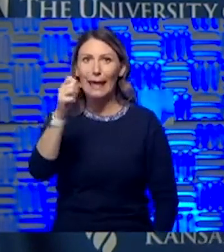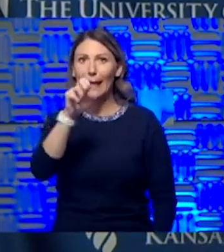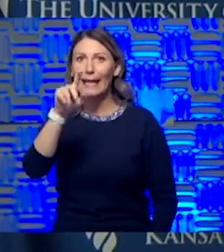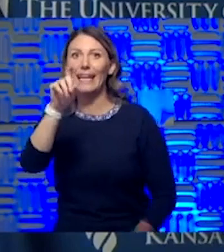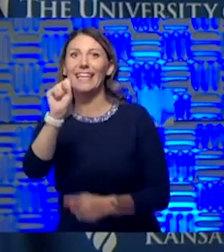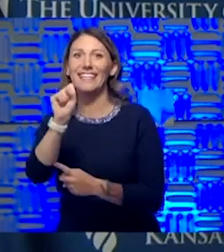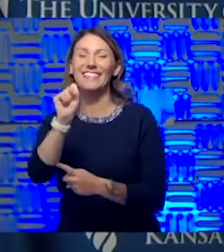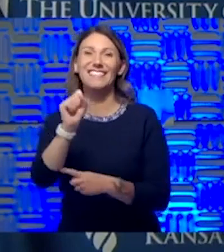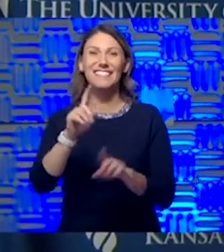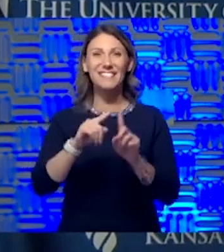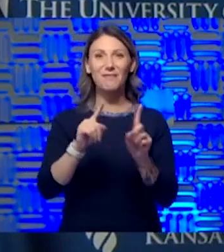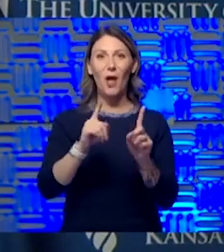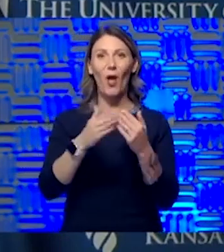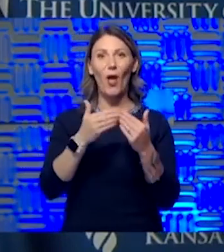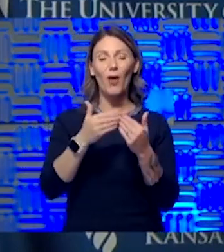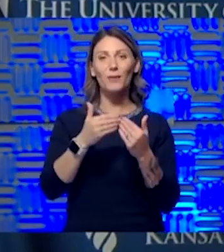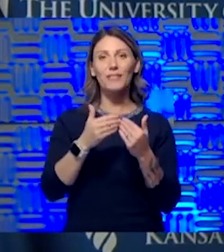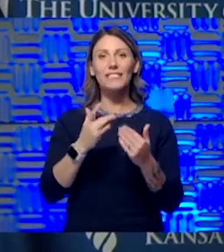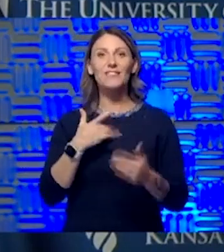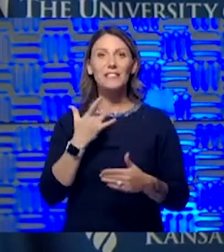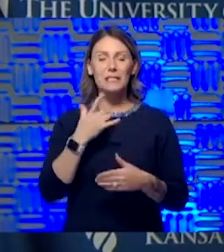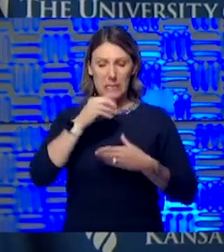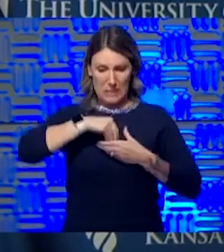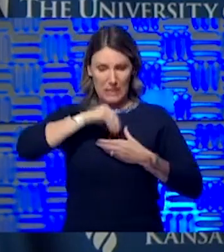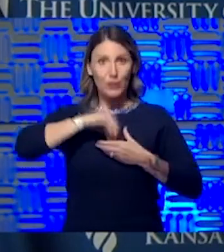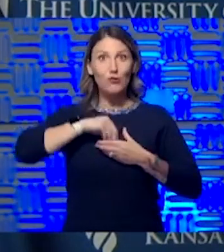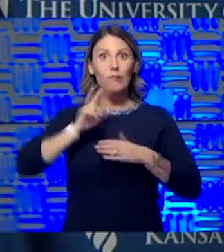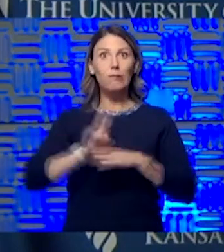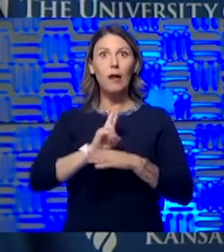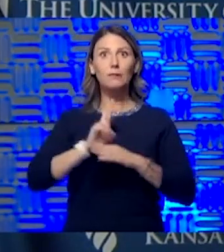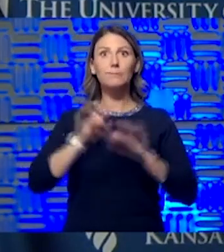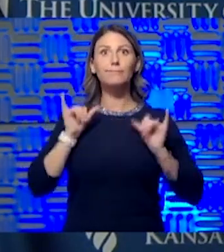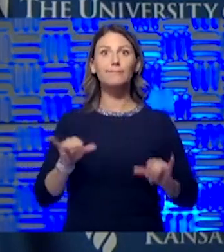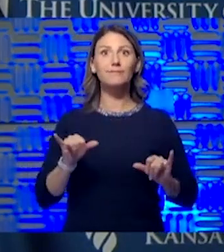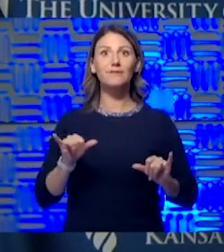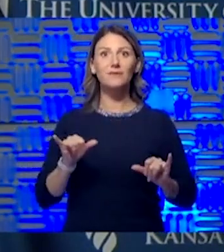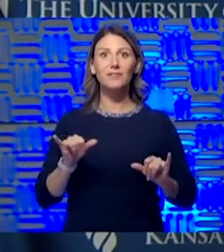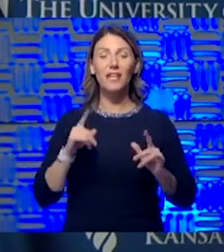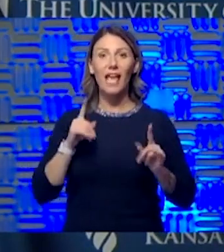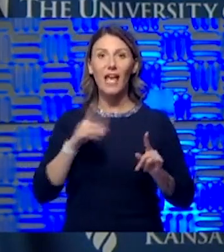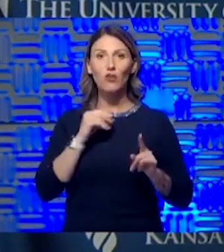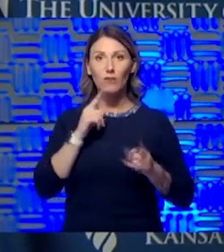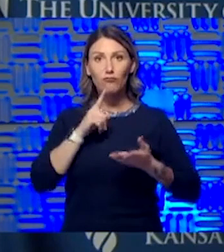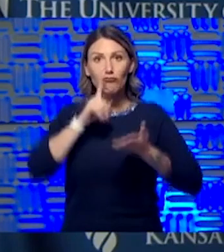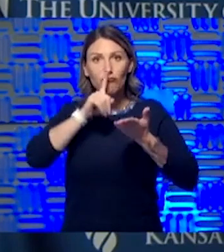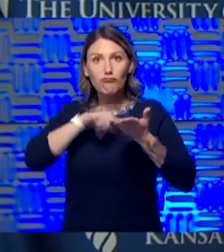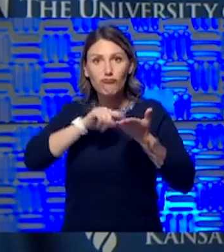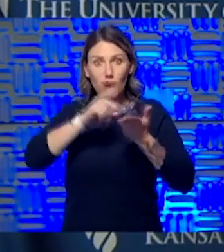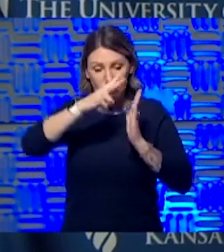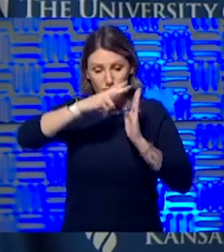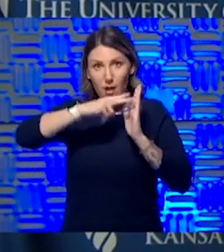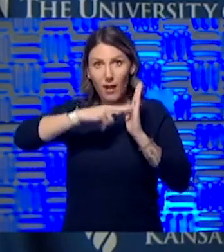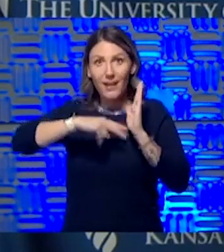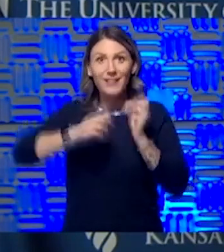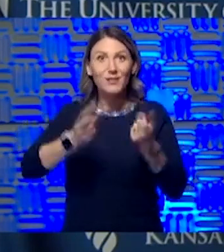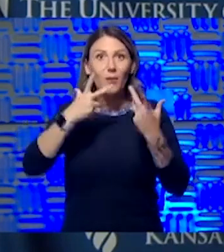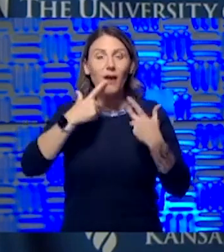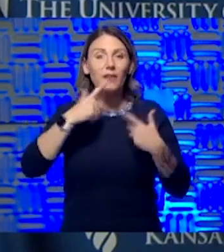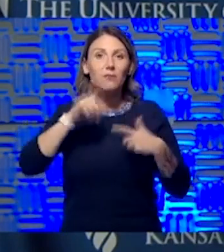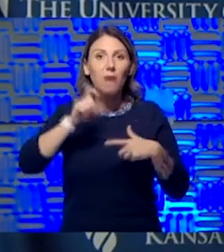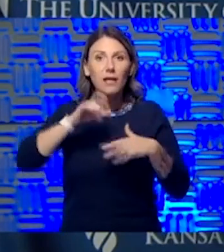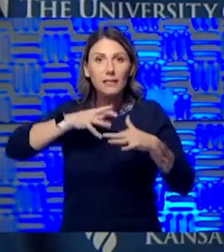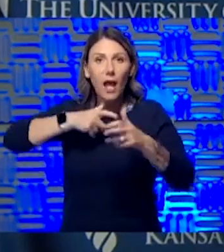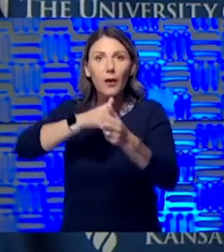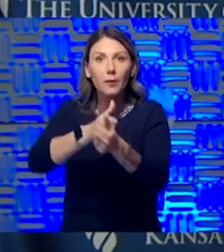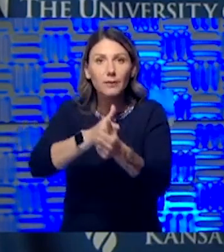think it really almost feels like you're an intern or a resident now because you have to read so much. You really have to stay up to date. You have to be able to have